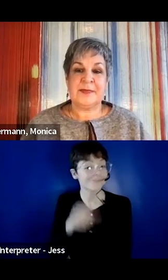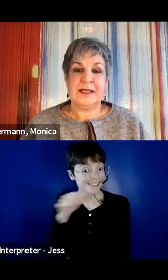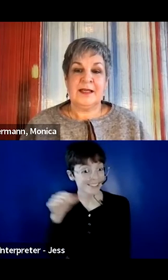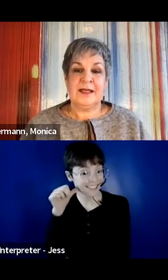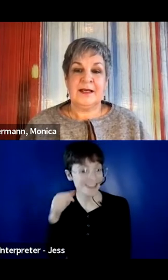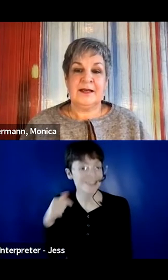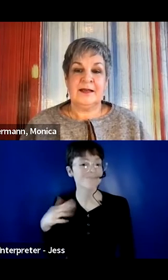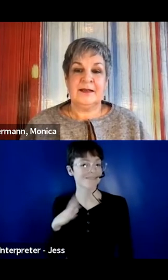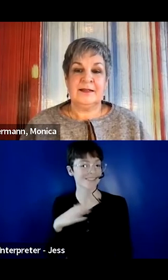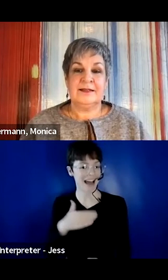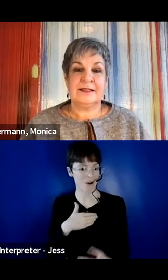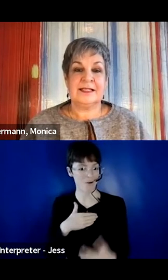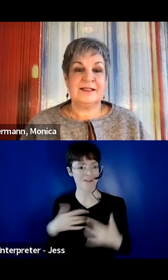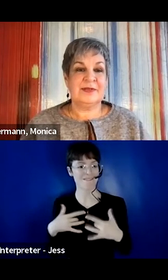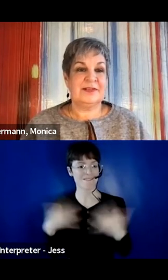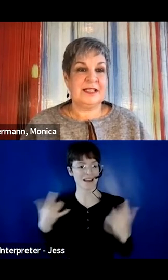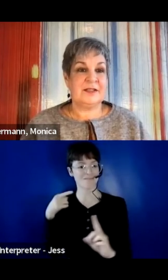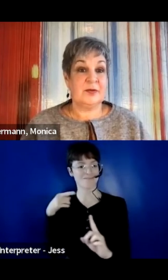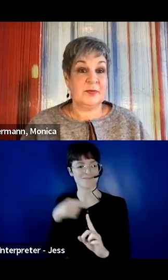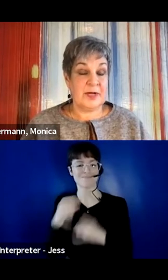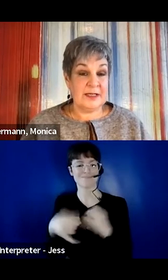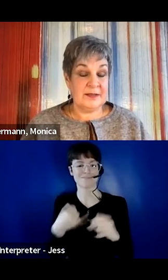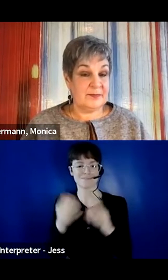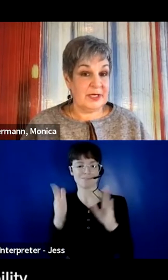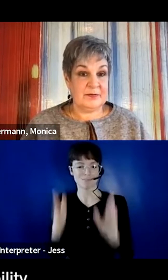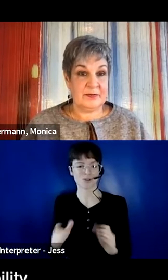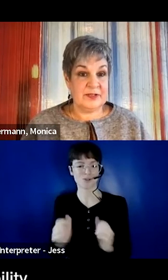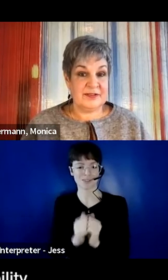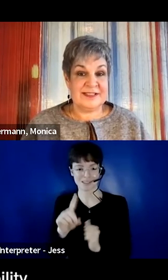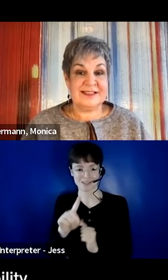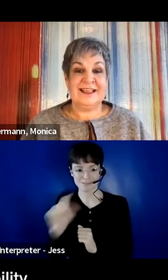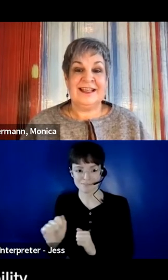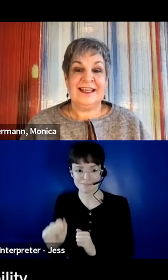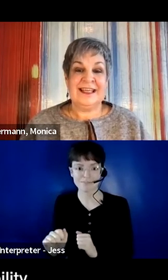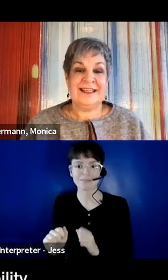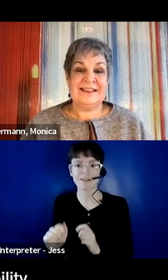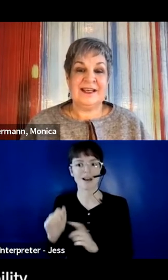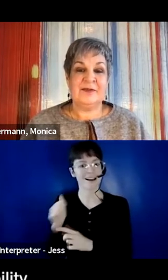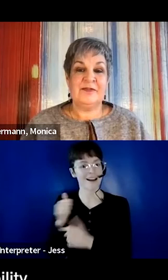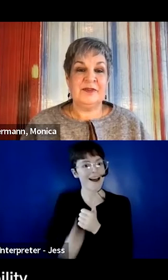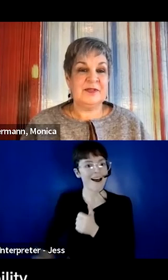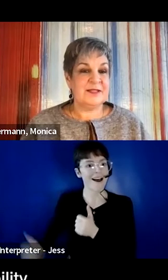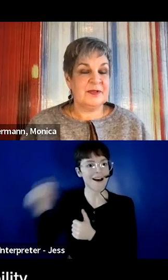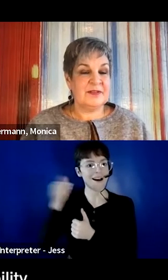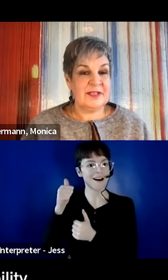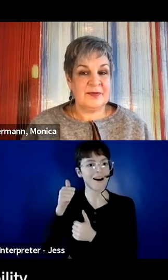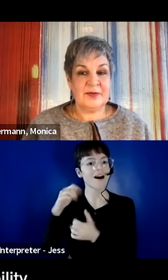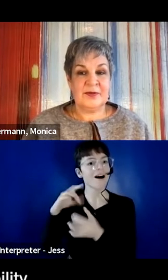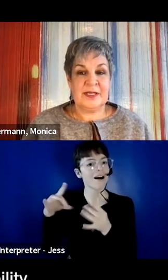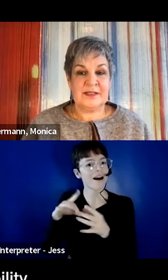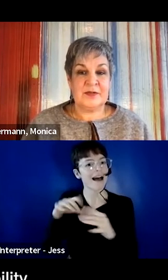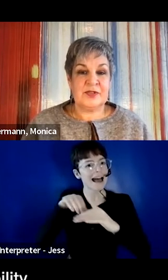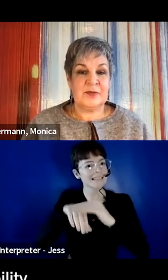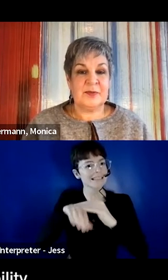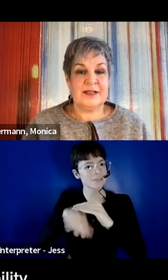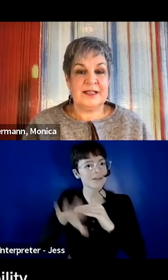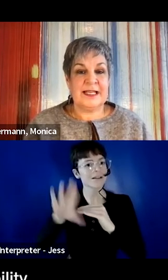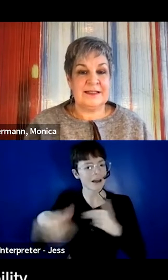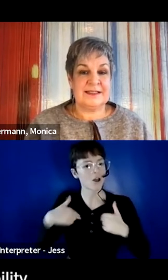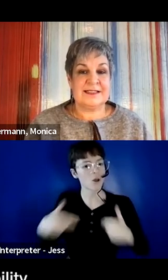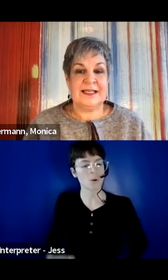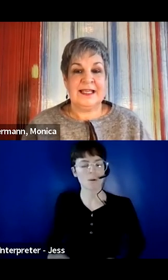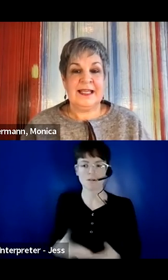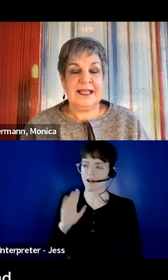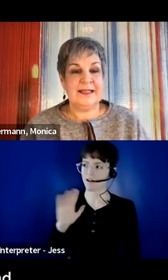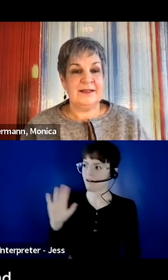accessibility as a human right, powerful words, and how we view disability through a social model